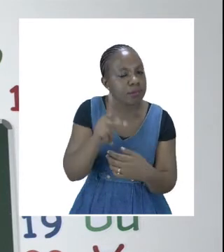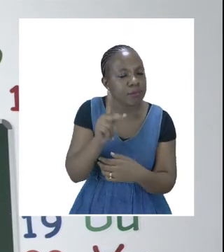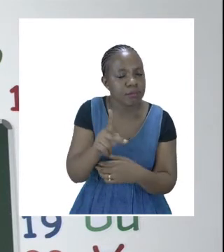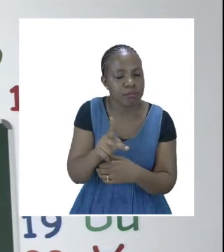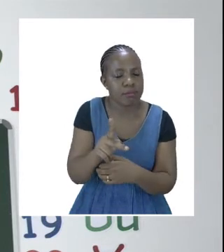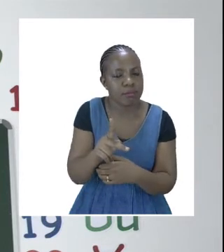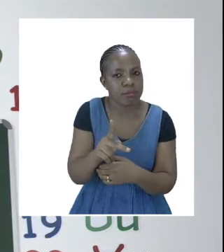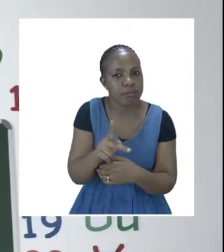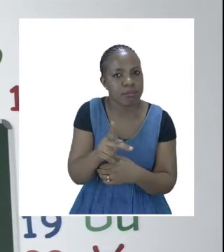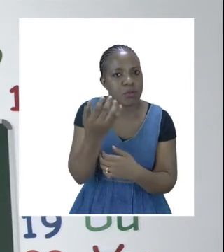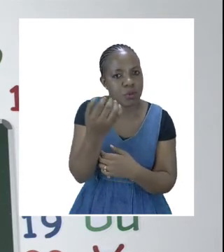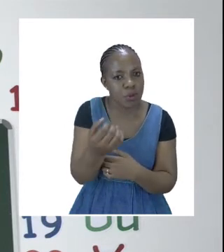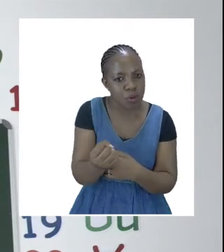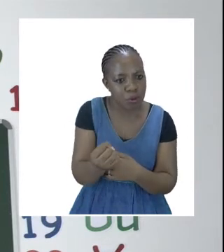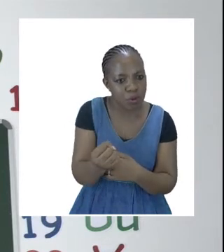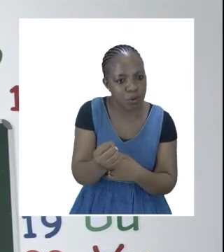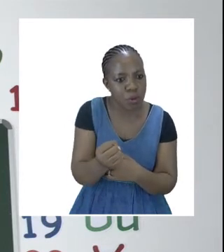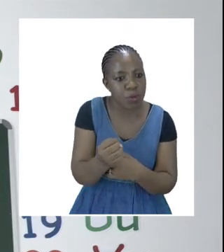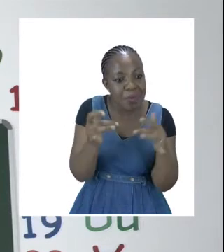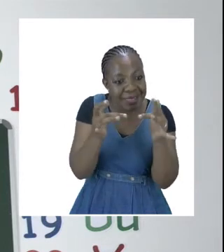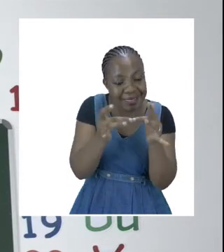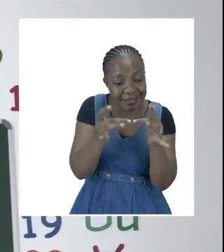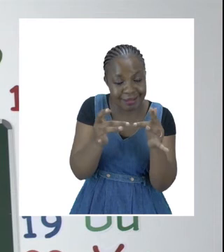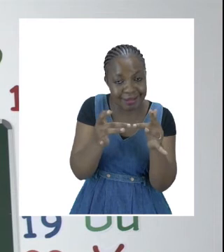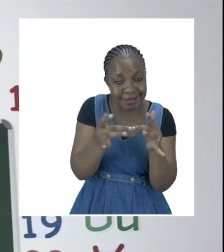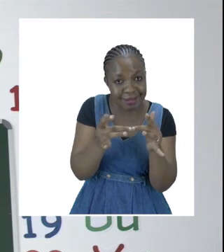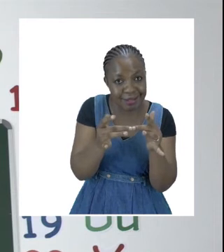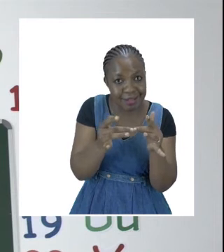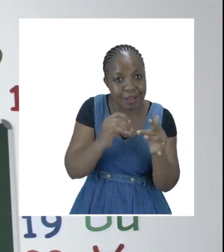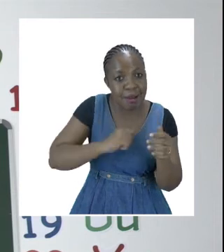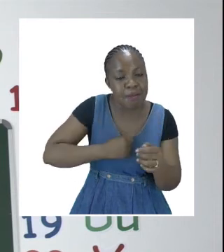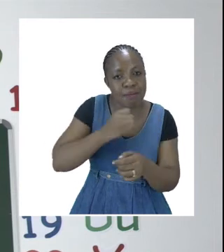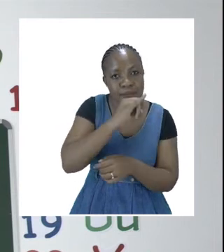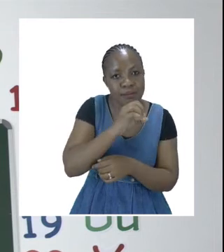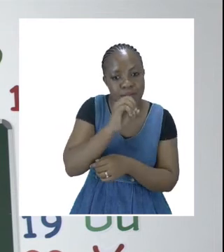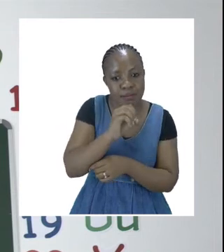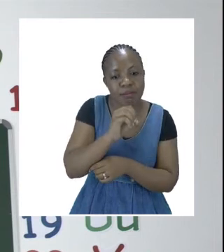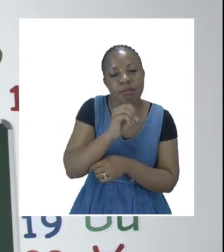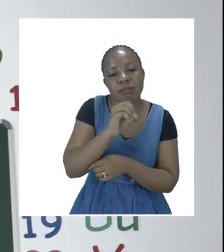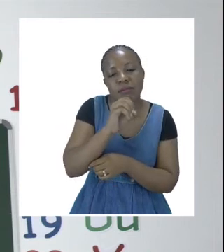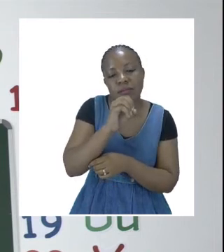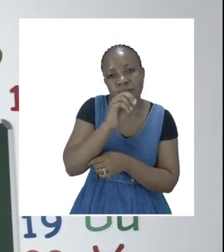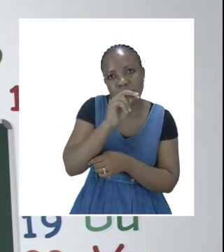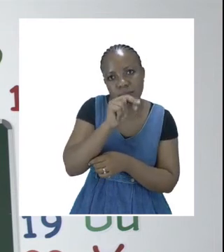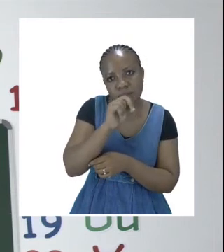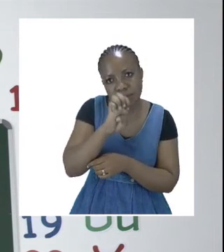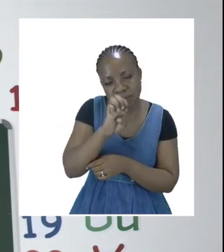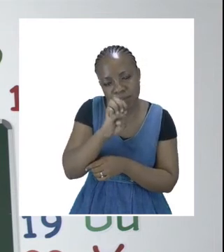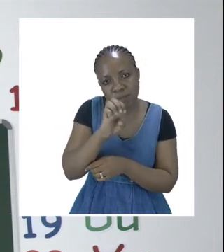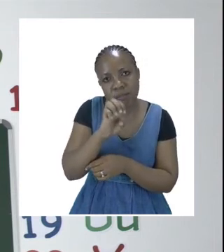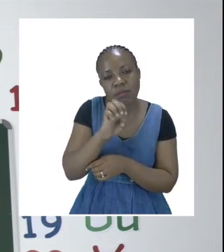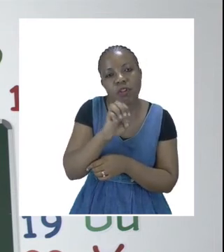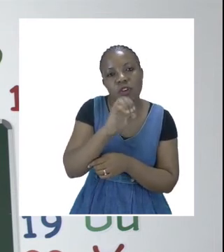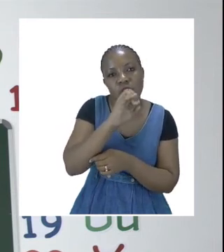are also available on our online platforms MyZone and ZOSHI Facebook pages and